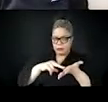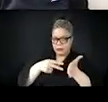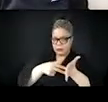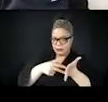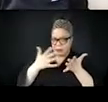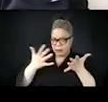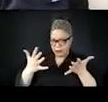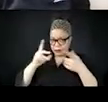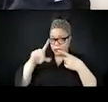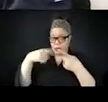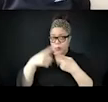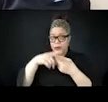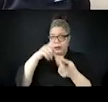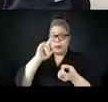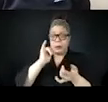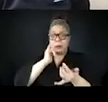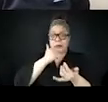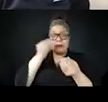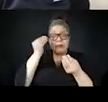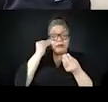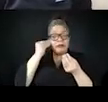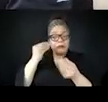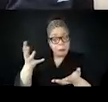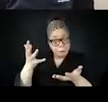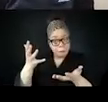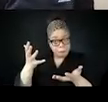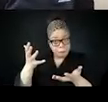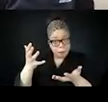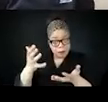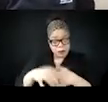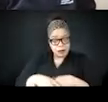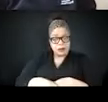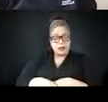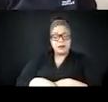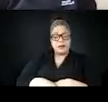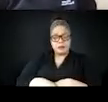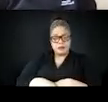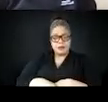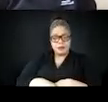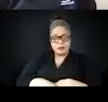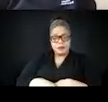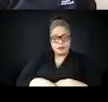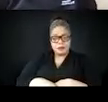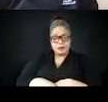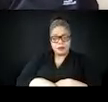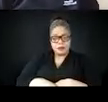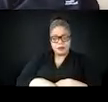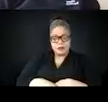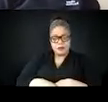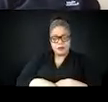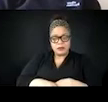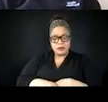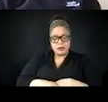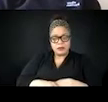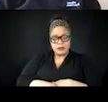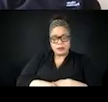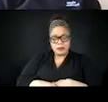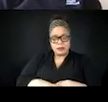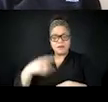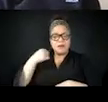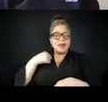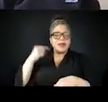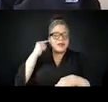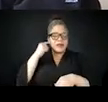Um, I think misinformation is when the information isn't purposely wrong.